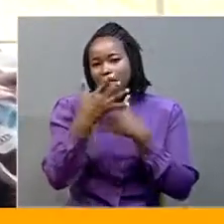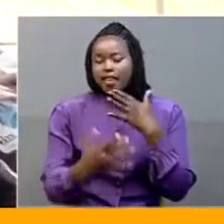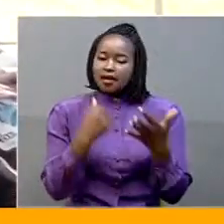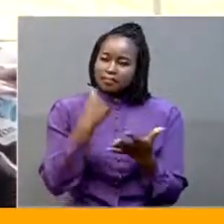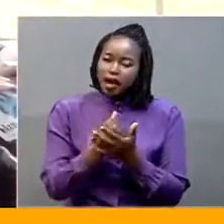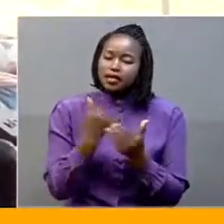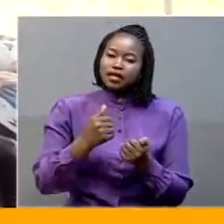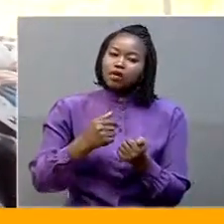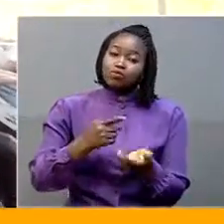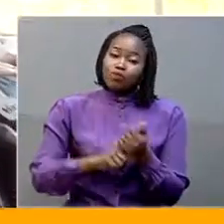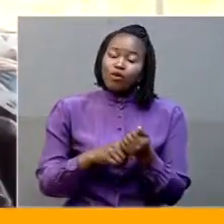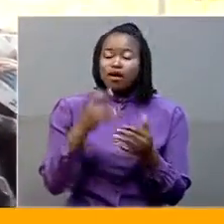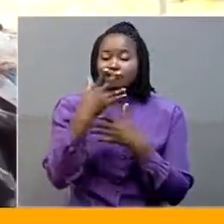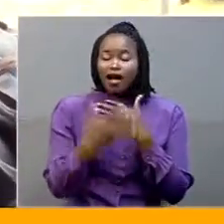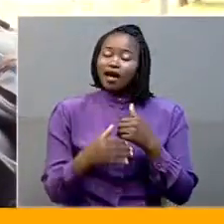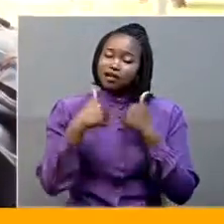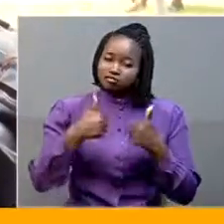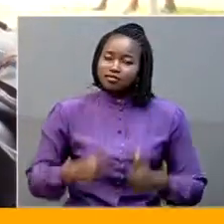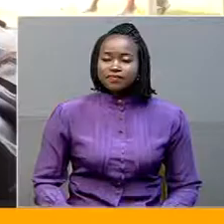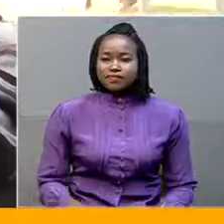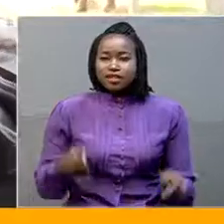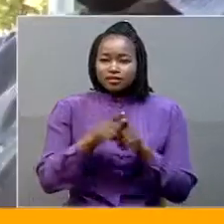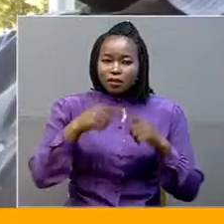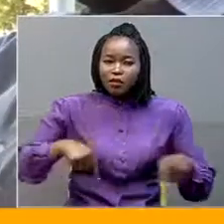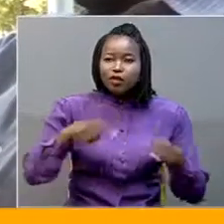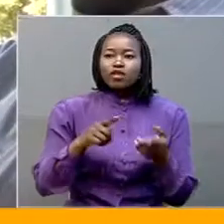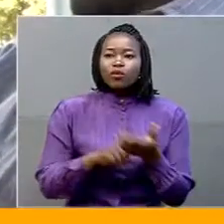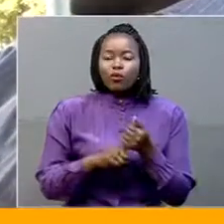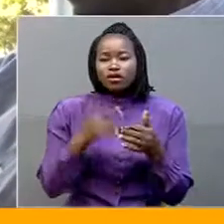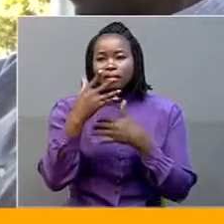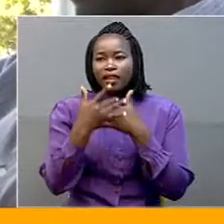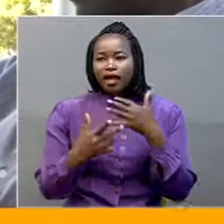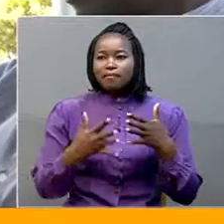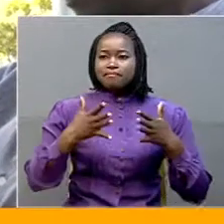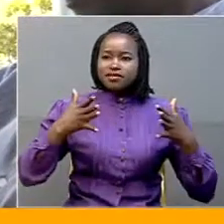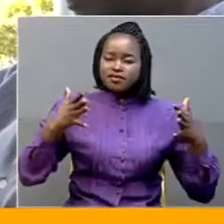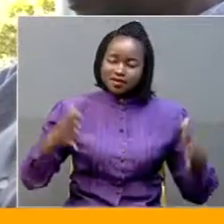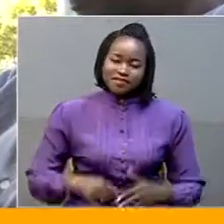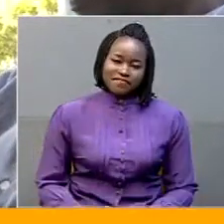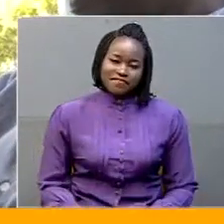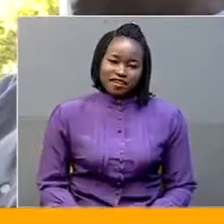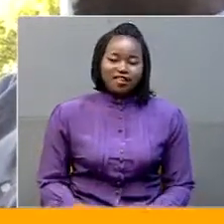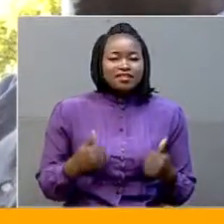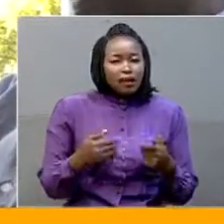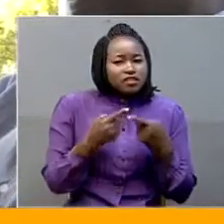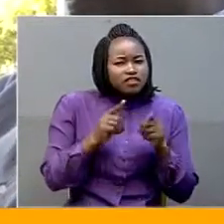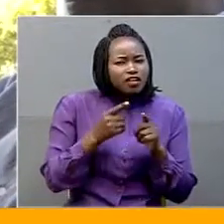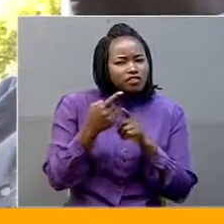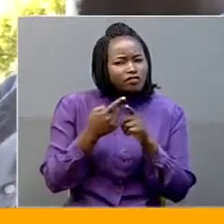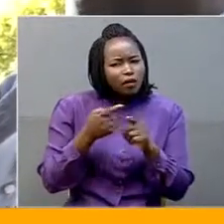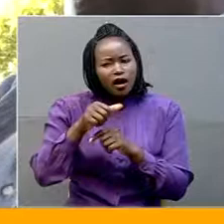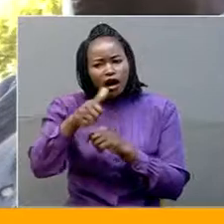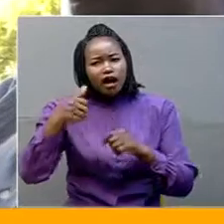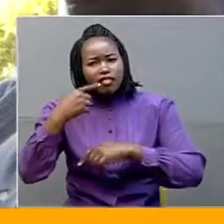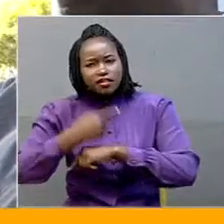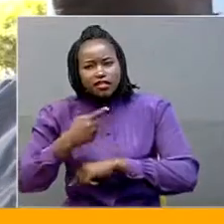ahead. Actually, we have realized more units of blood. There is a very big difference from the usual days in terms